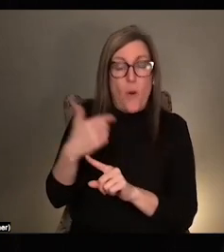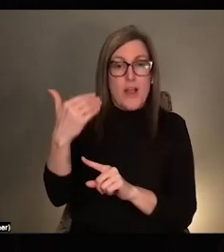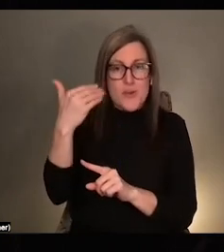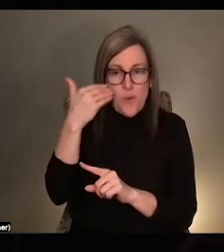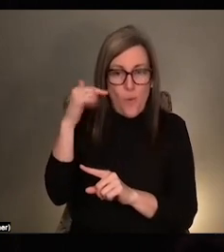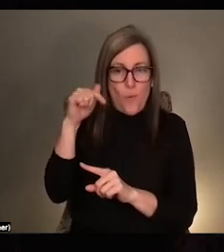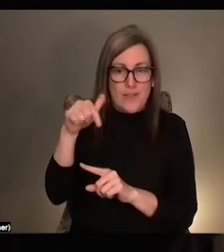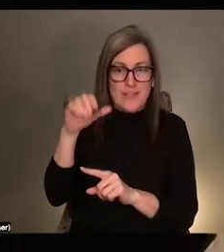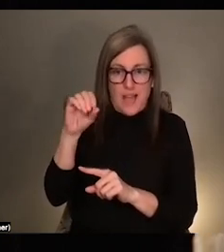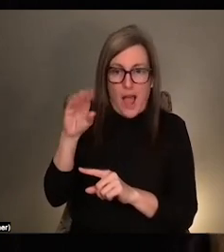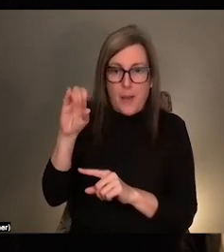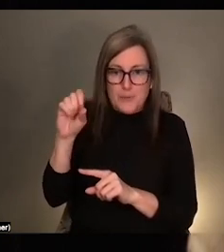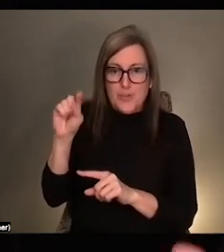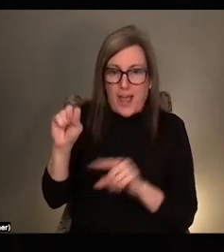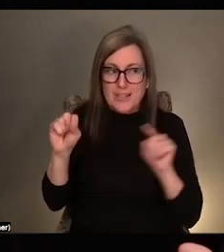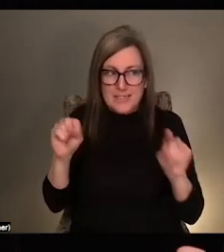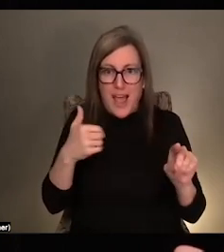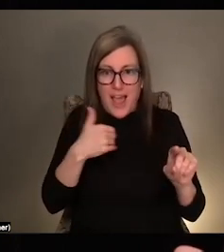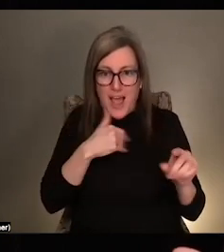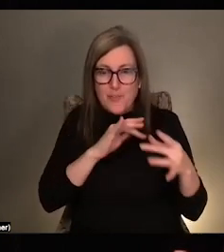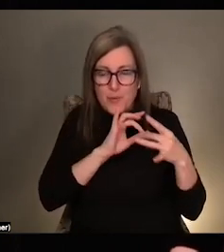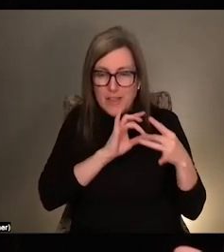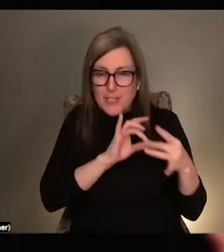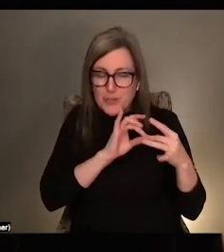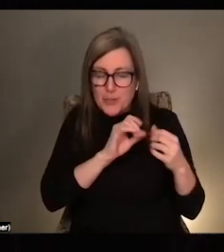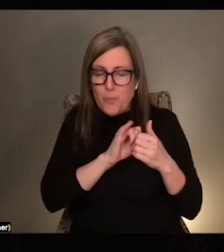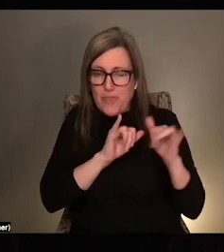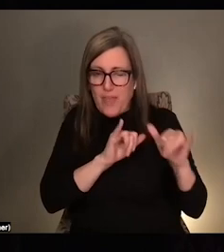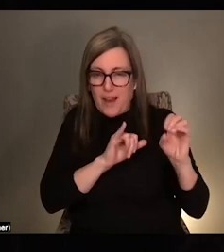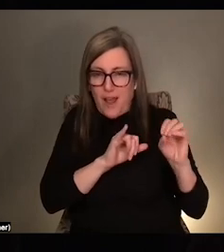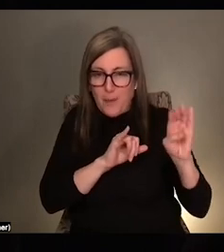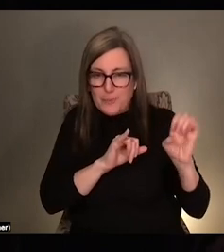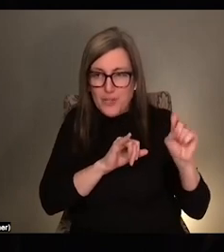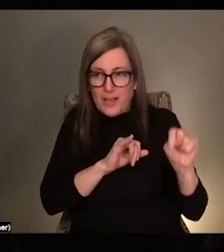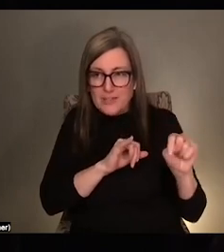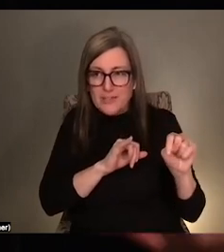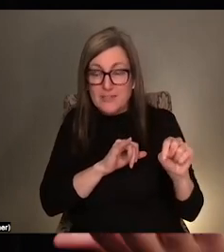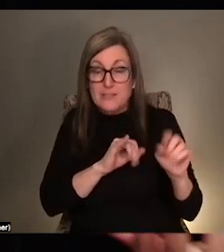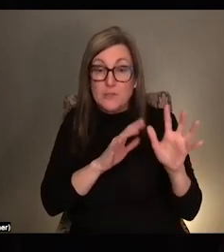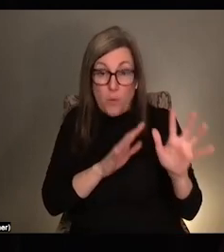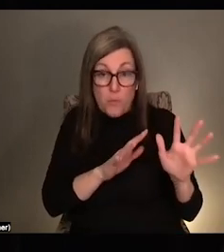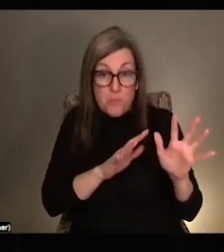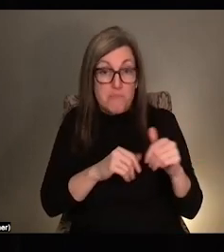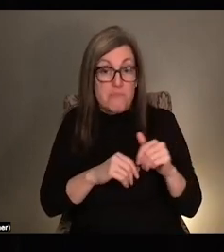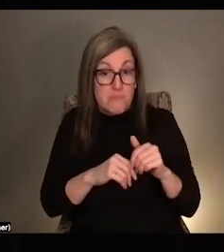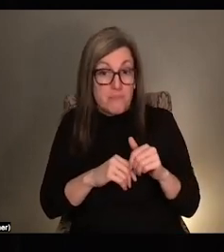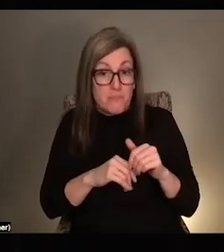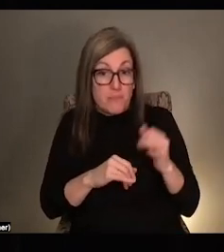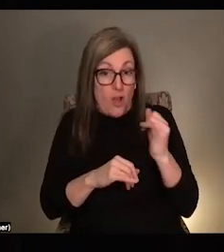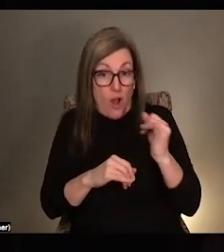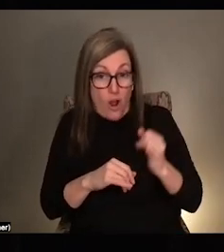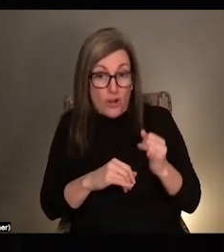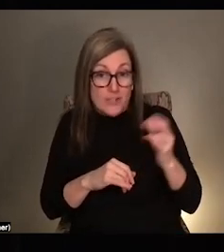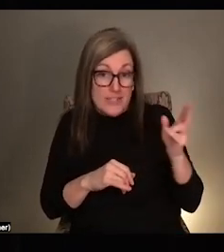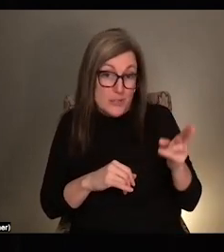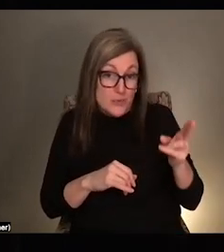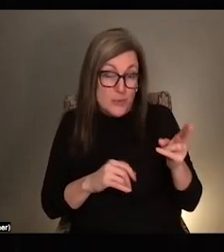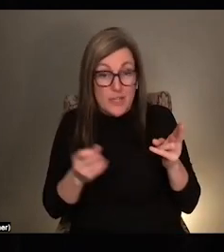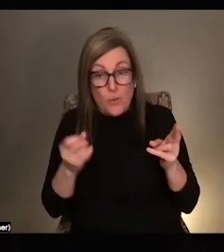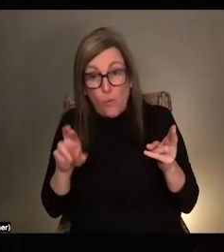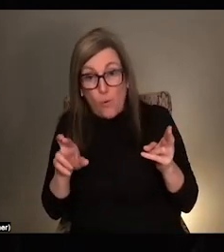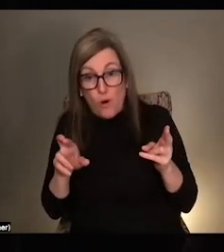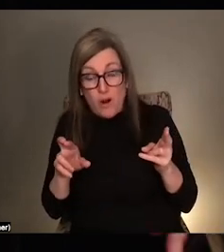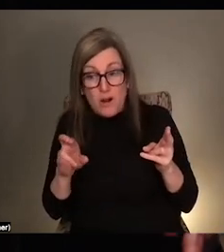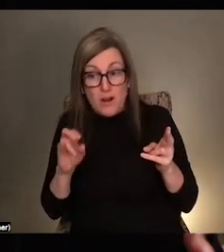object. I have like an intimate relationship with this object. Right. So it can be framed art historically or it's just like if